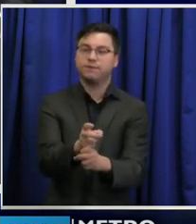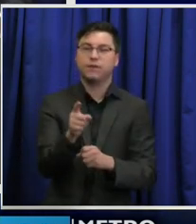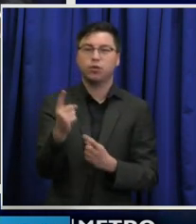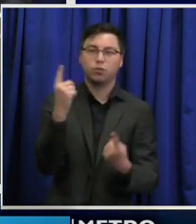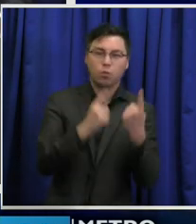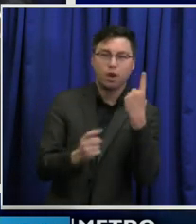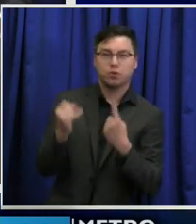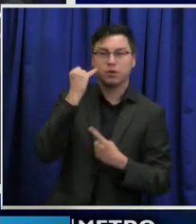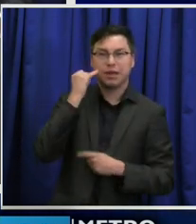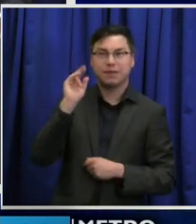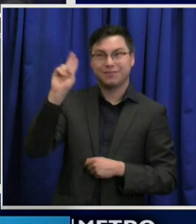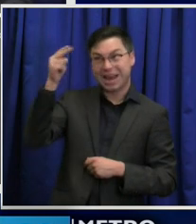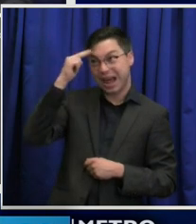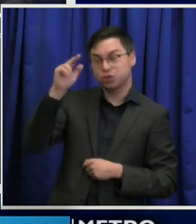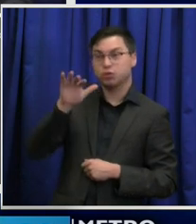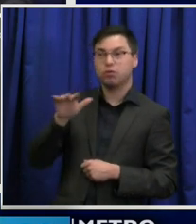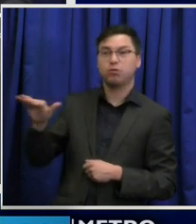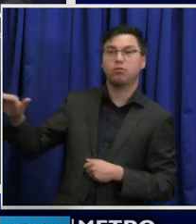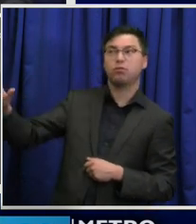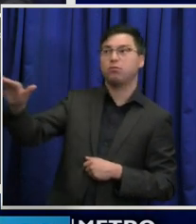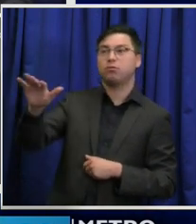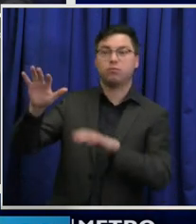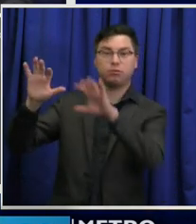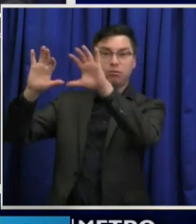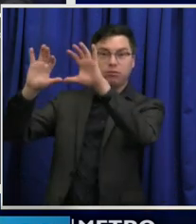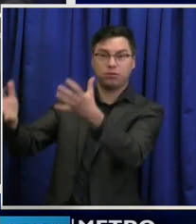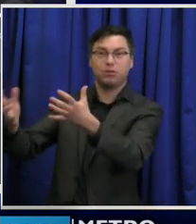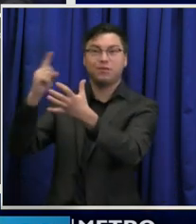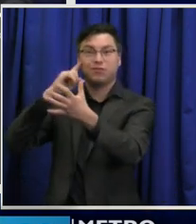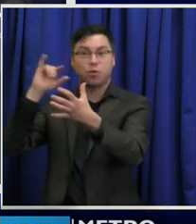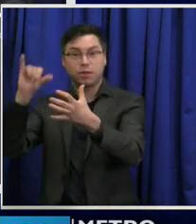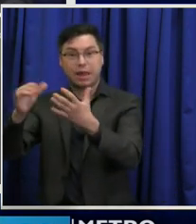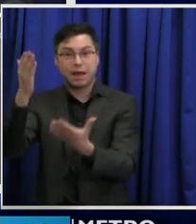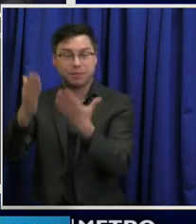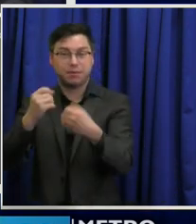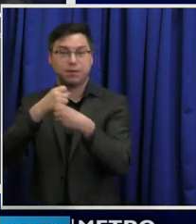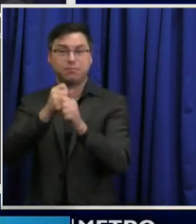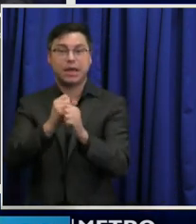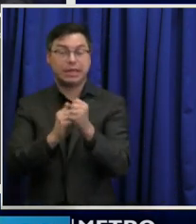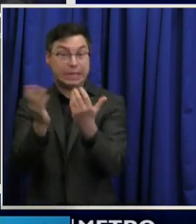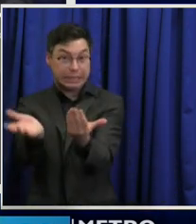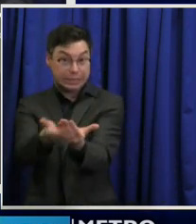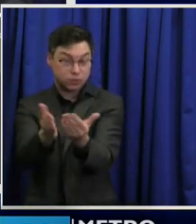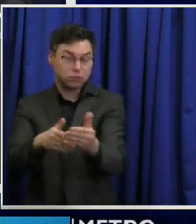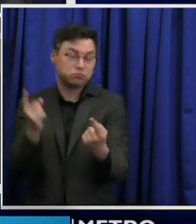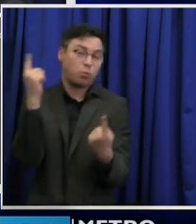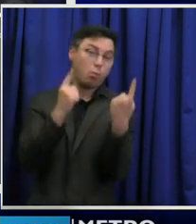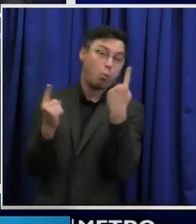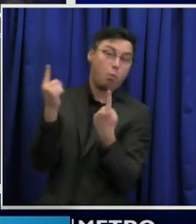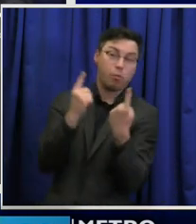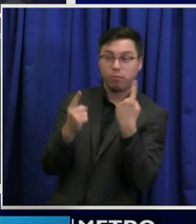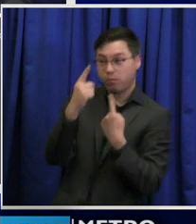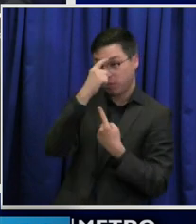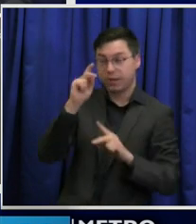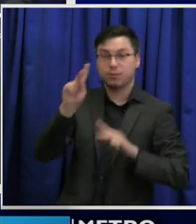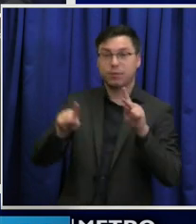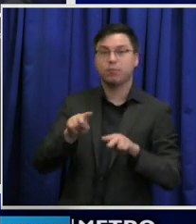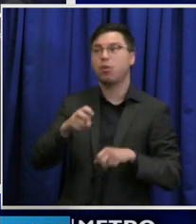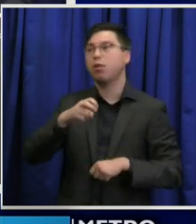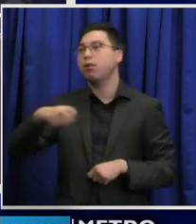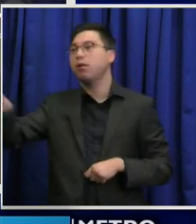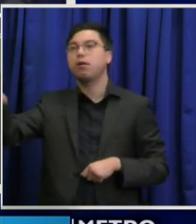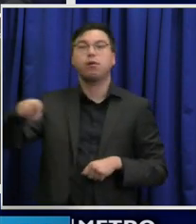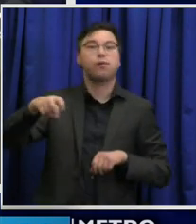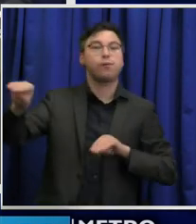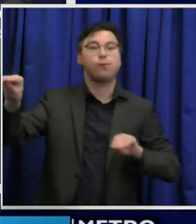national platform for do that might make it considerably easier because people are moving across county lines